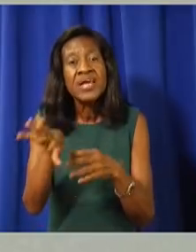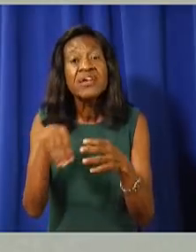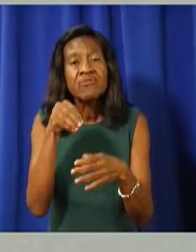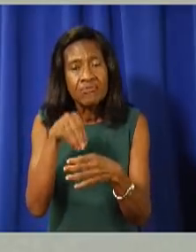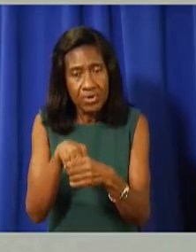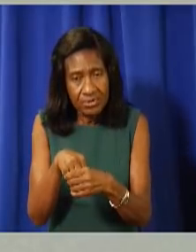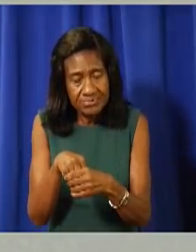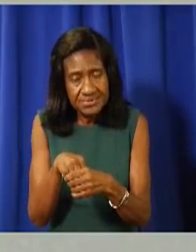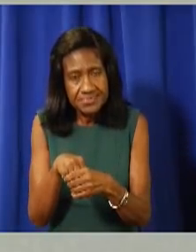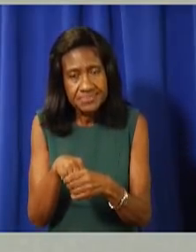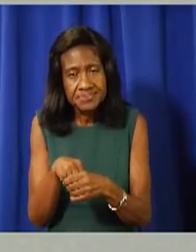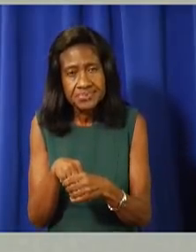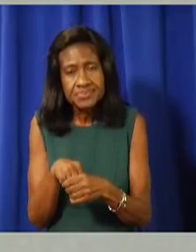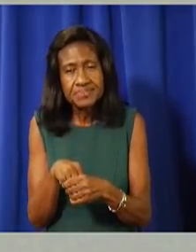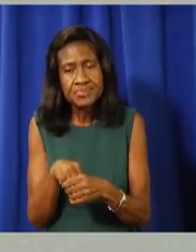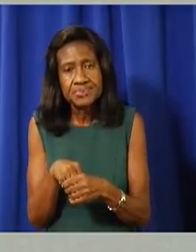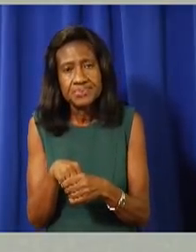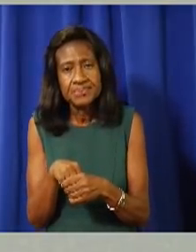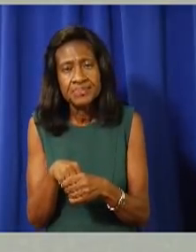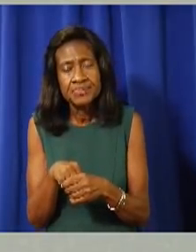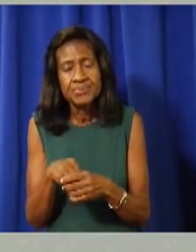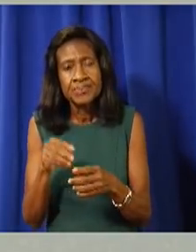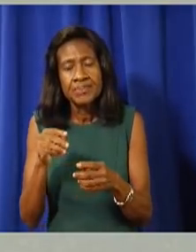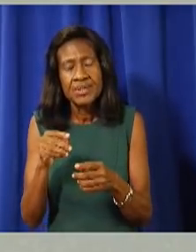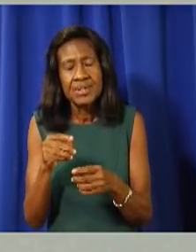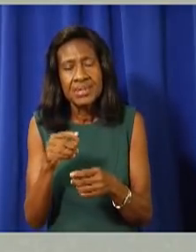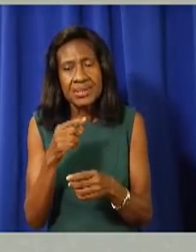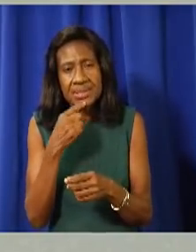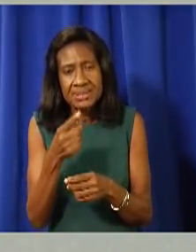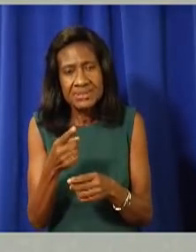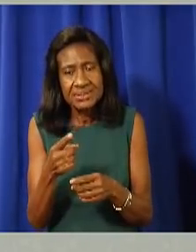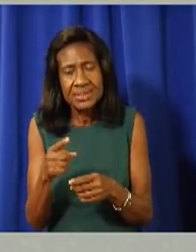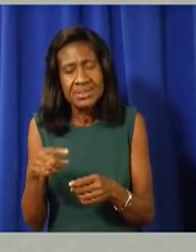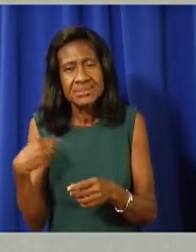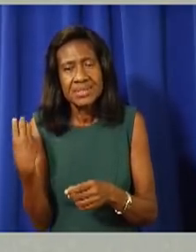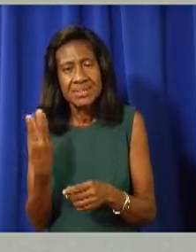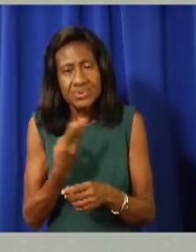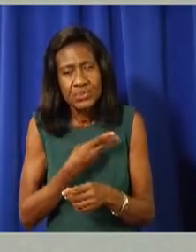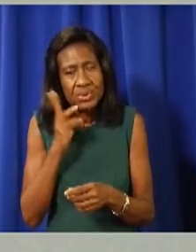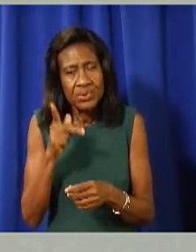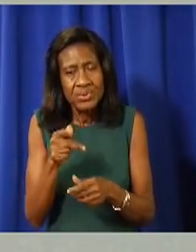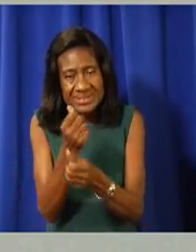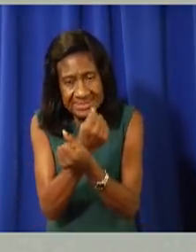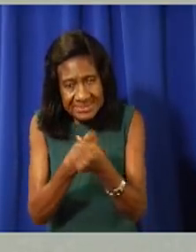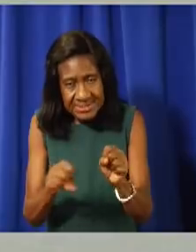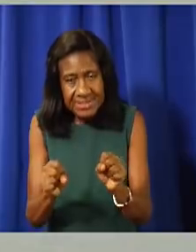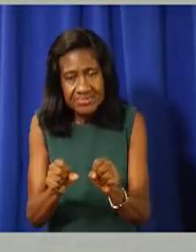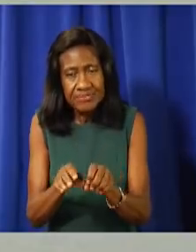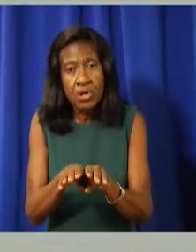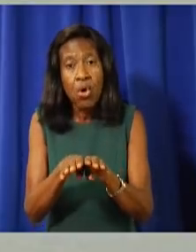people of the Cayman Islands, to safely reopen our beloved Cayman Islands.